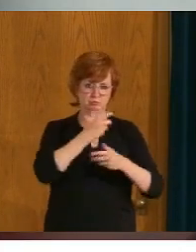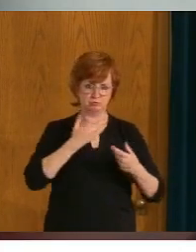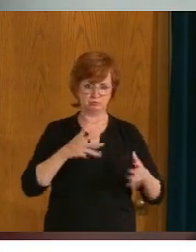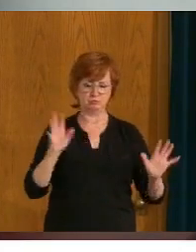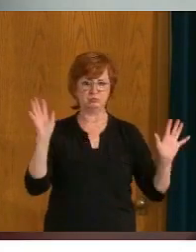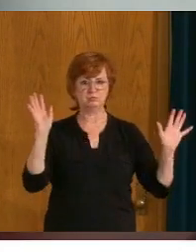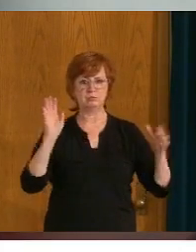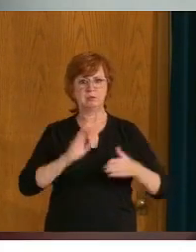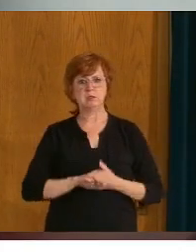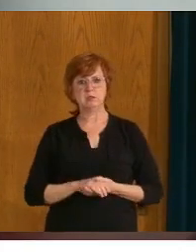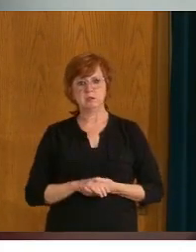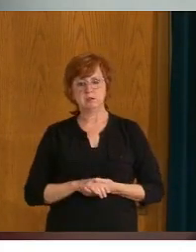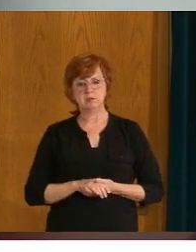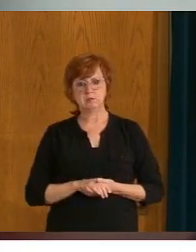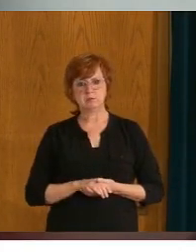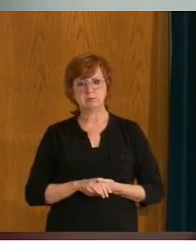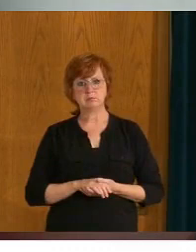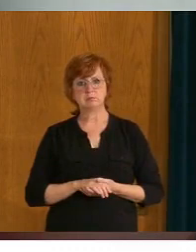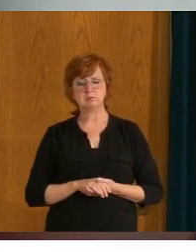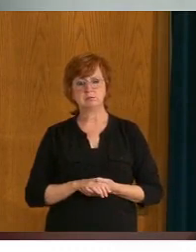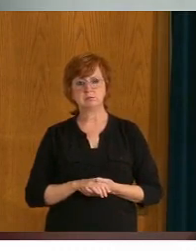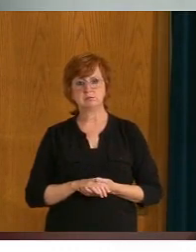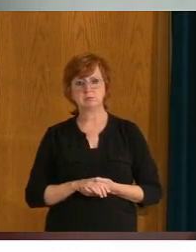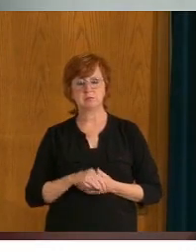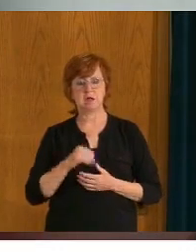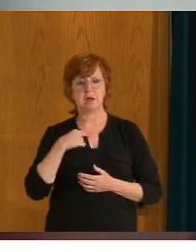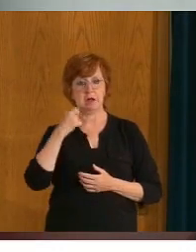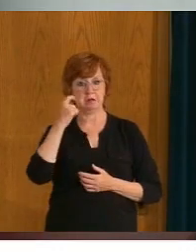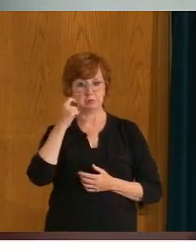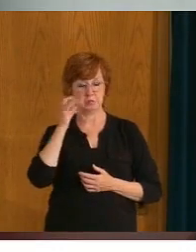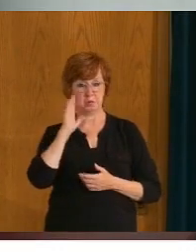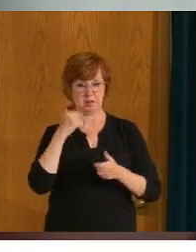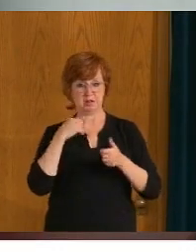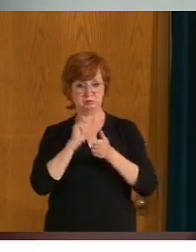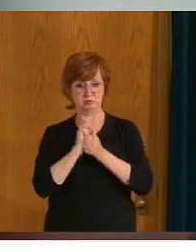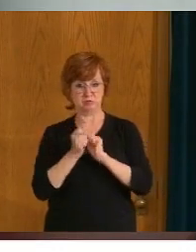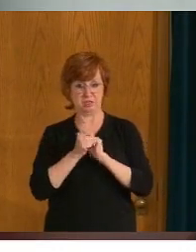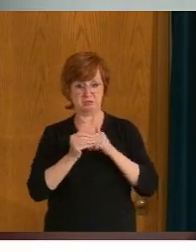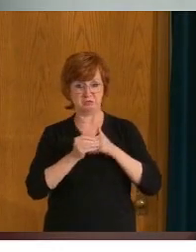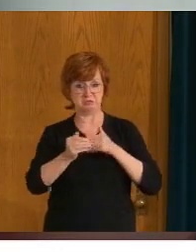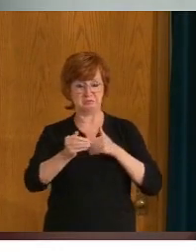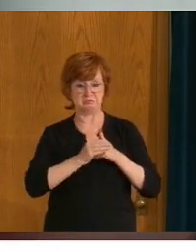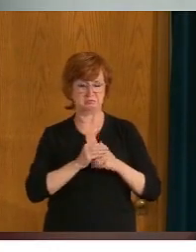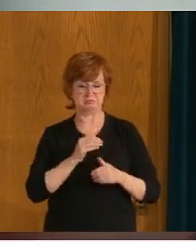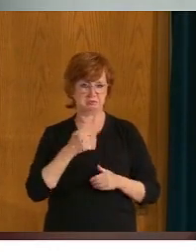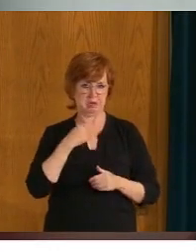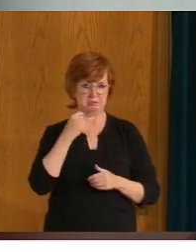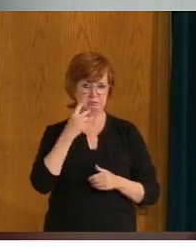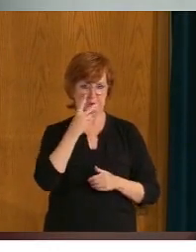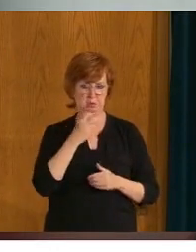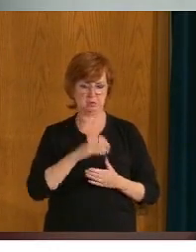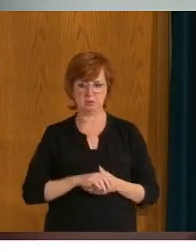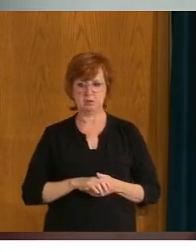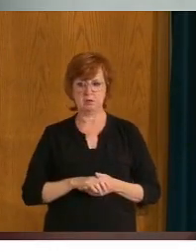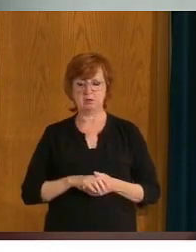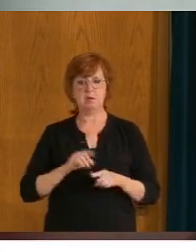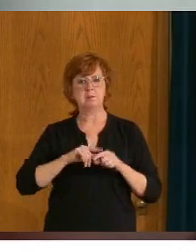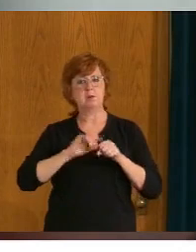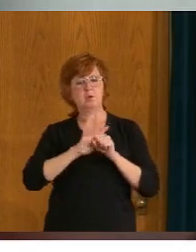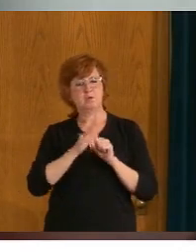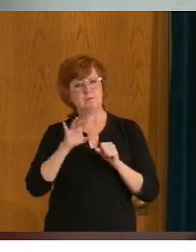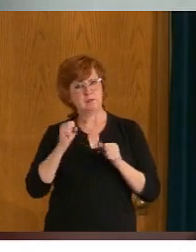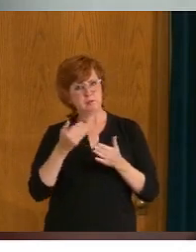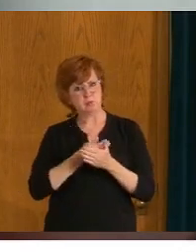that we're going to see any changes to our outbreak management. However, COVID is a new virus. We've learned lots from COVID over the last 15 months, and we